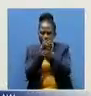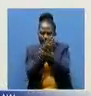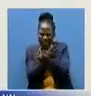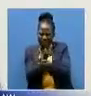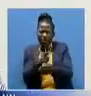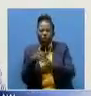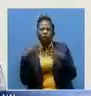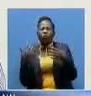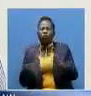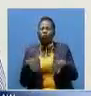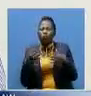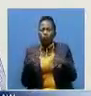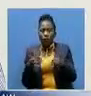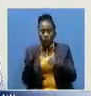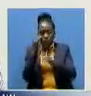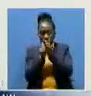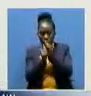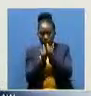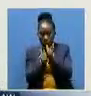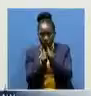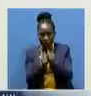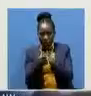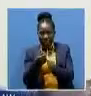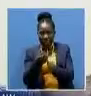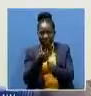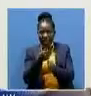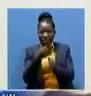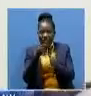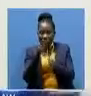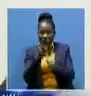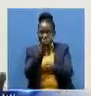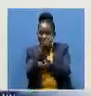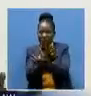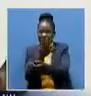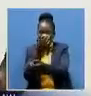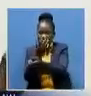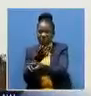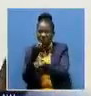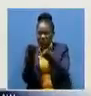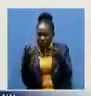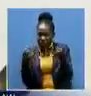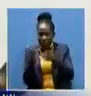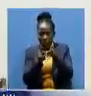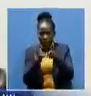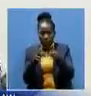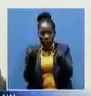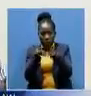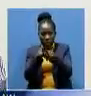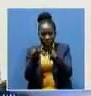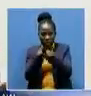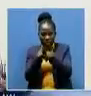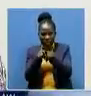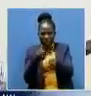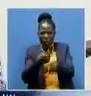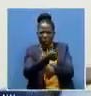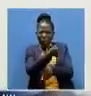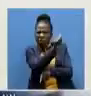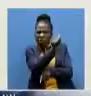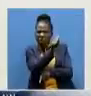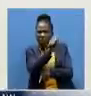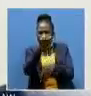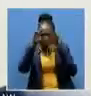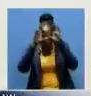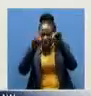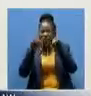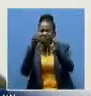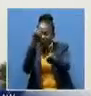very exciting because he's one who was arrested many times. And at one point, he was even thrown in